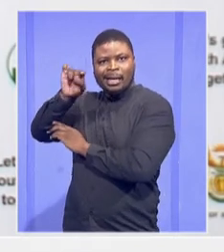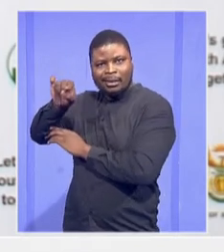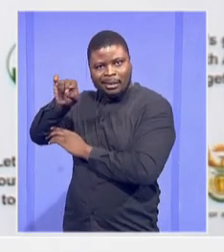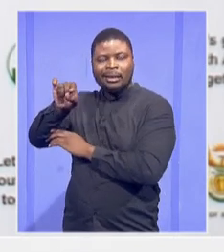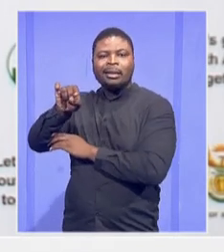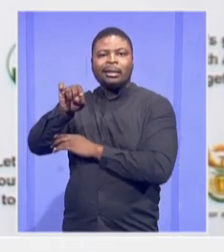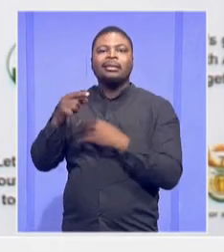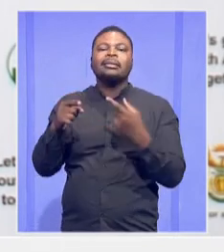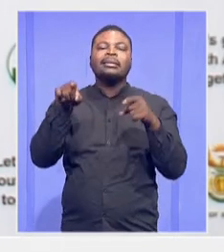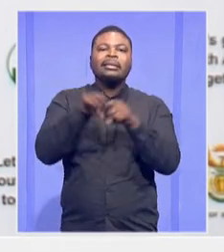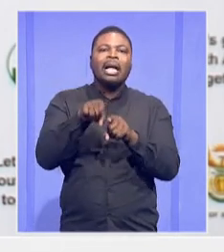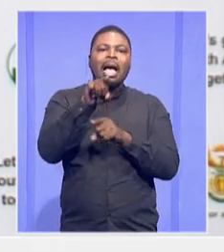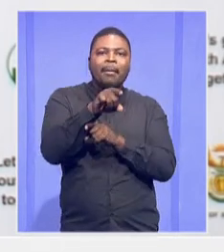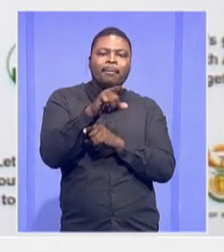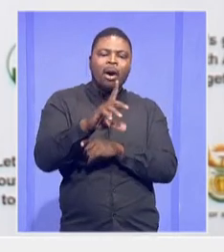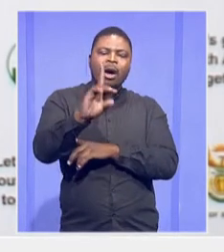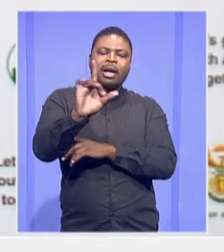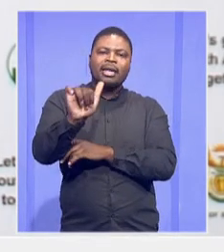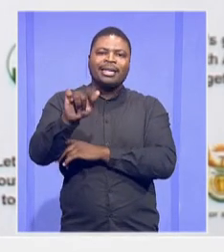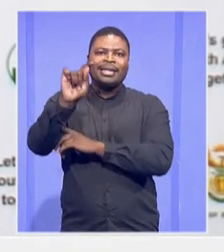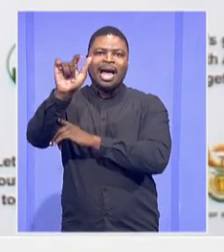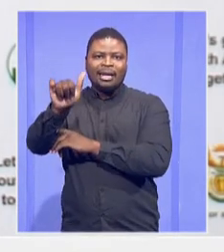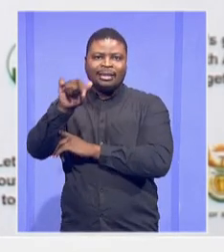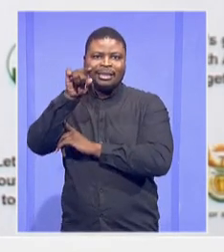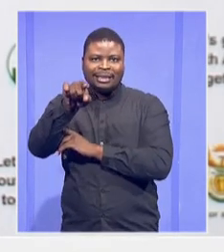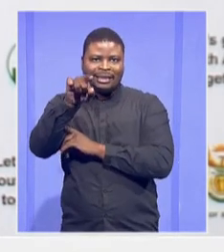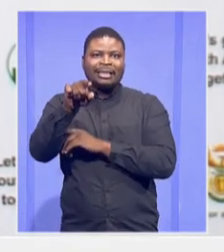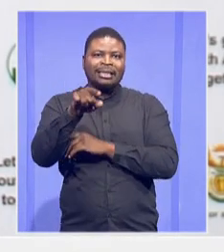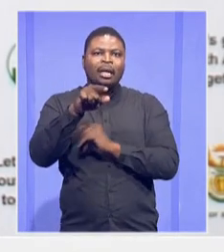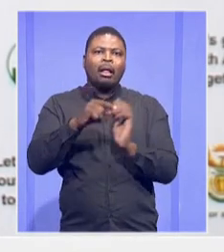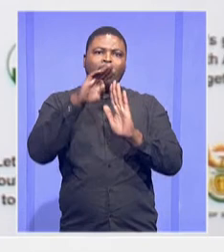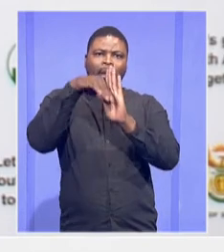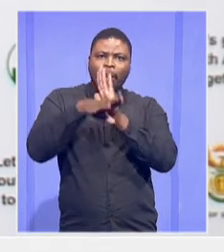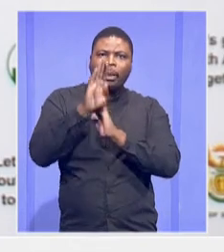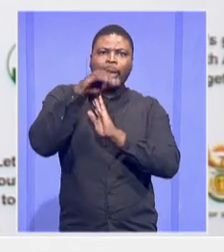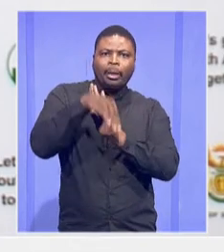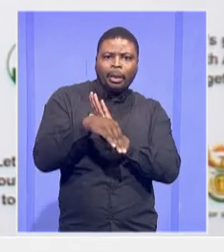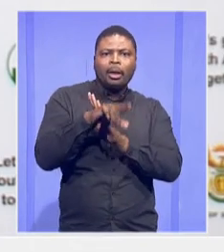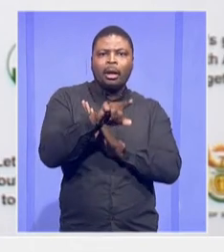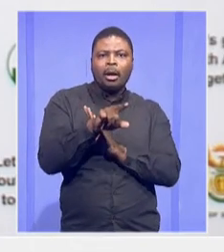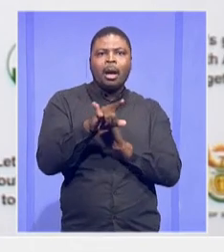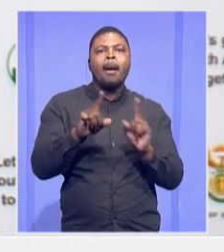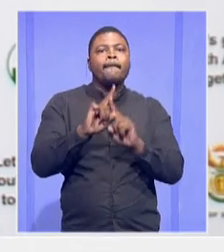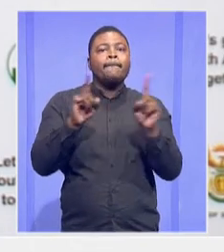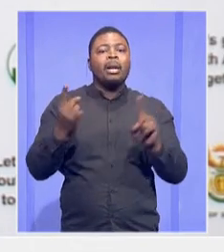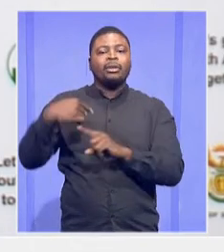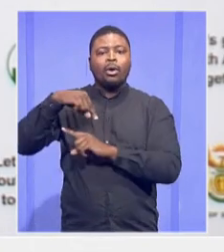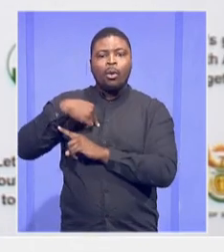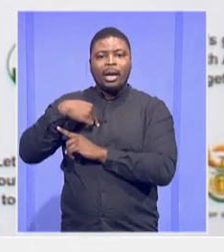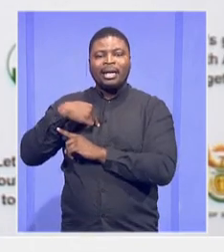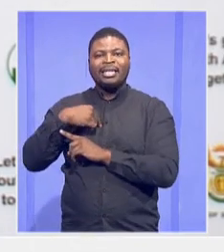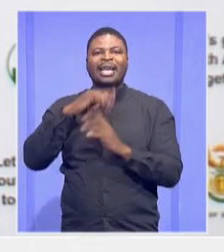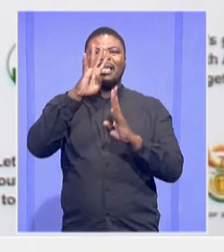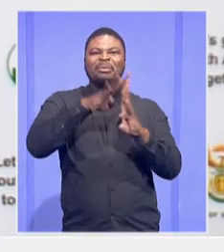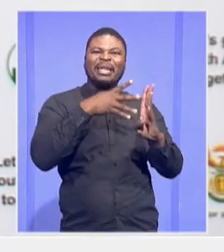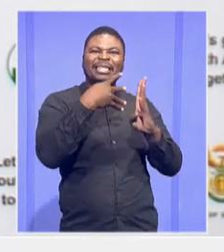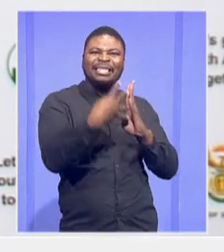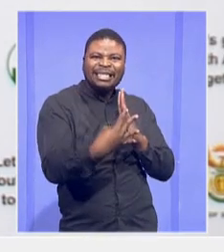of data, which I said we are dealing with, we're no longer going to be working with spreadsheets,